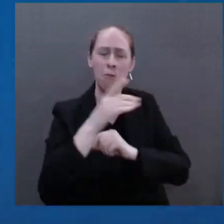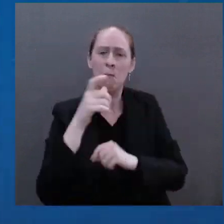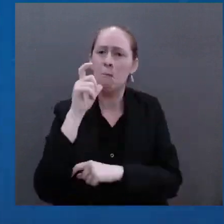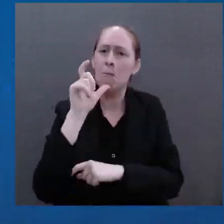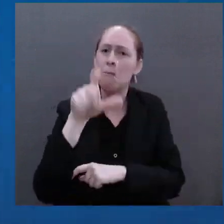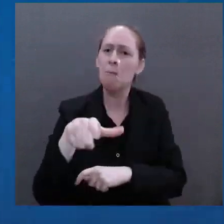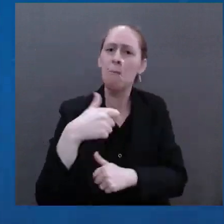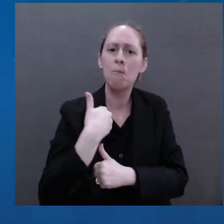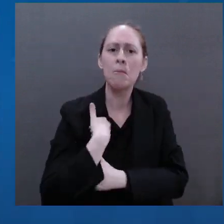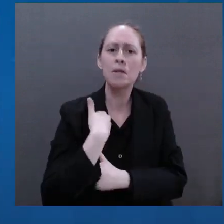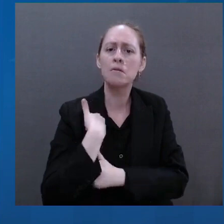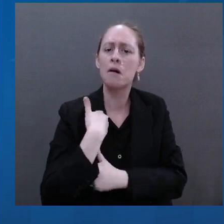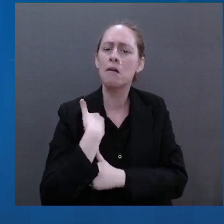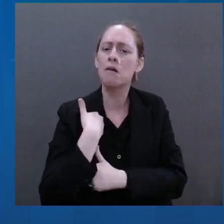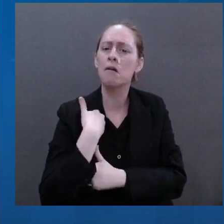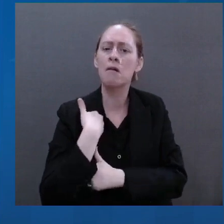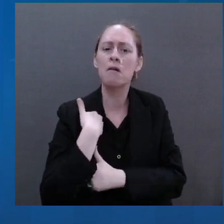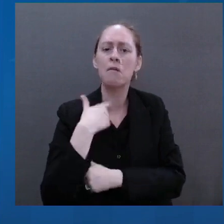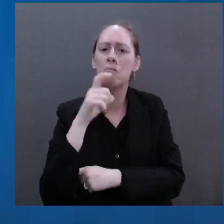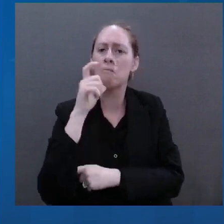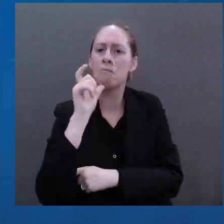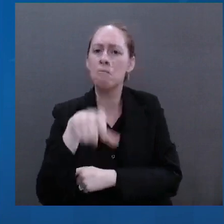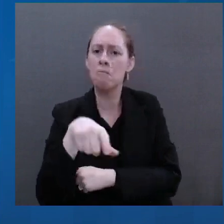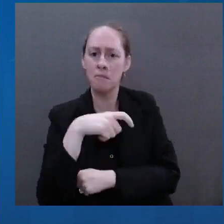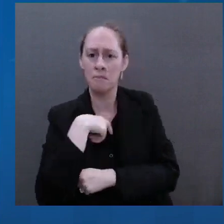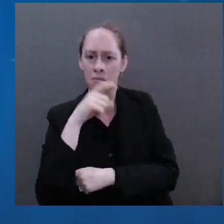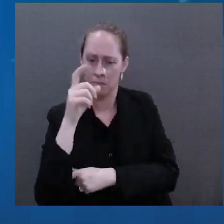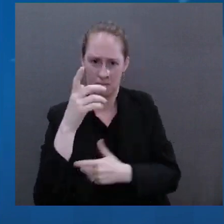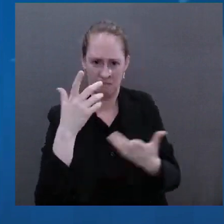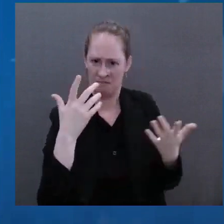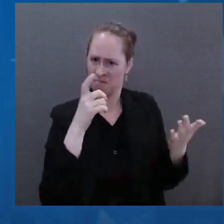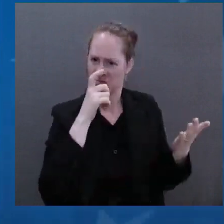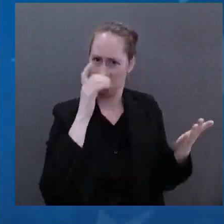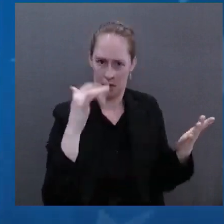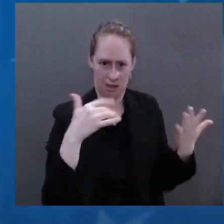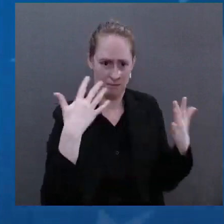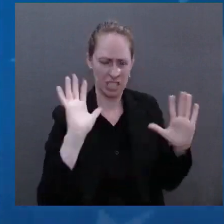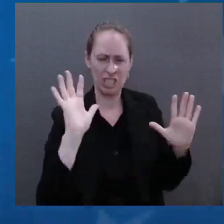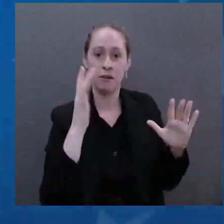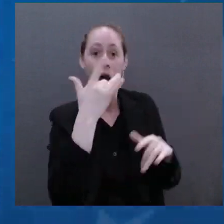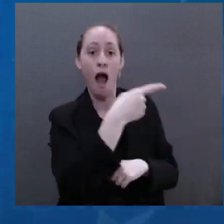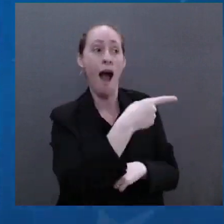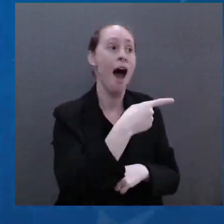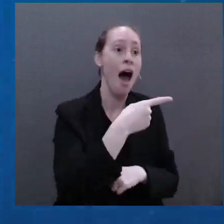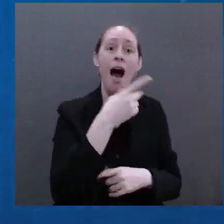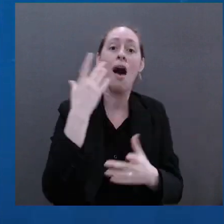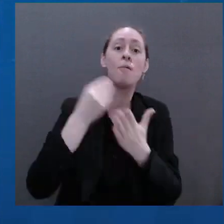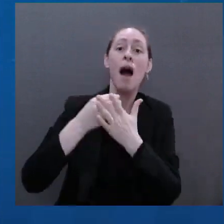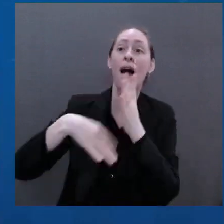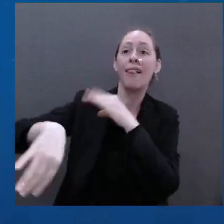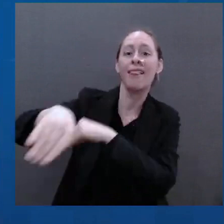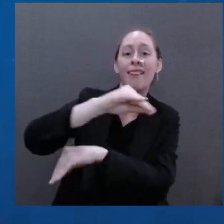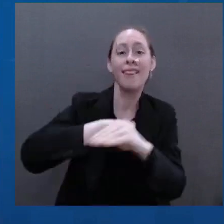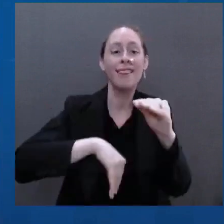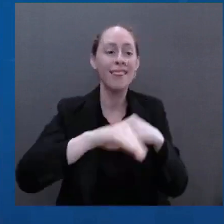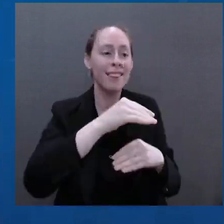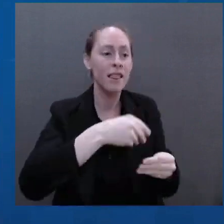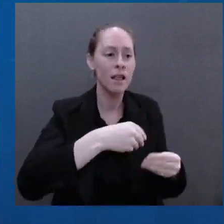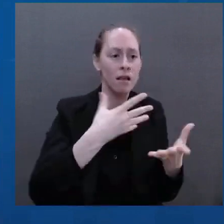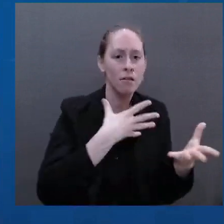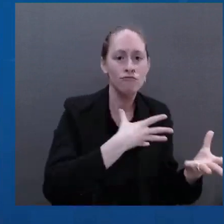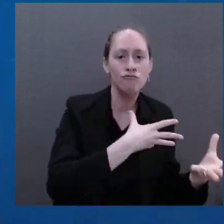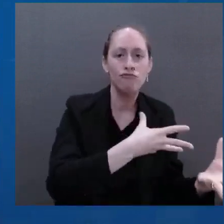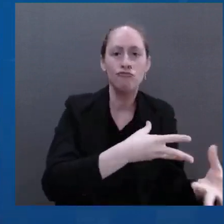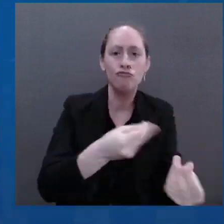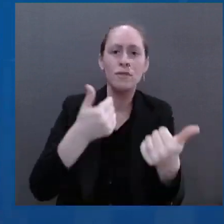and its ability, its ability to project power. And it is Putin, it is Vladimir Putin who is to